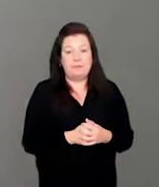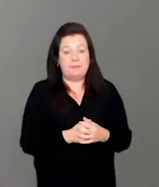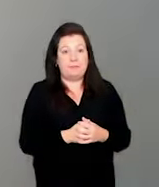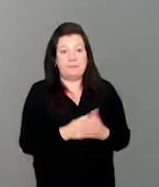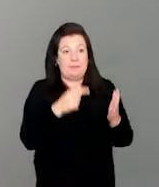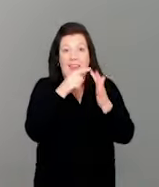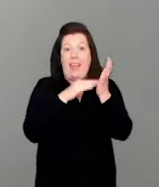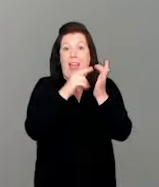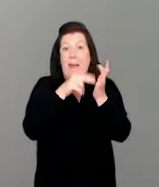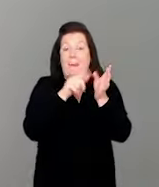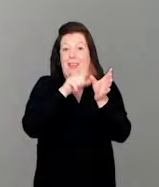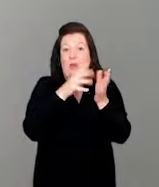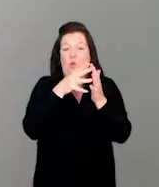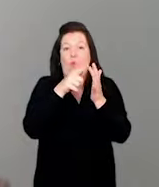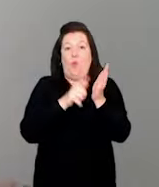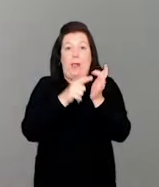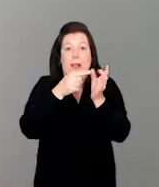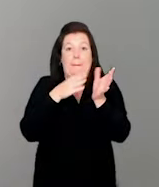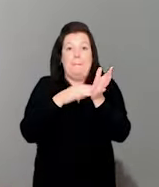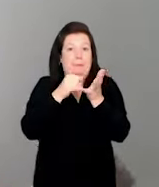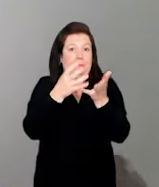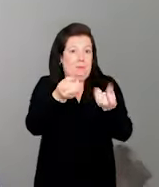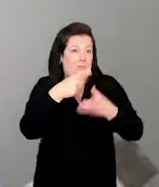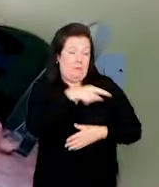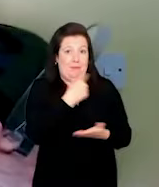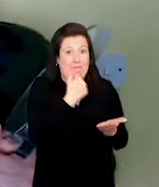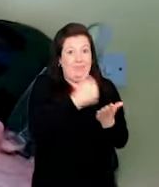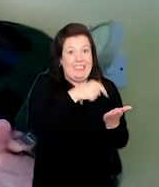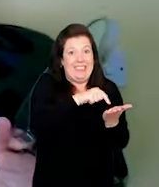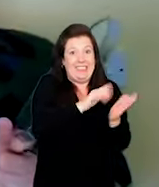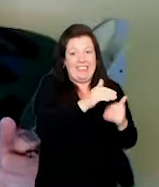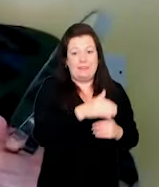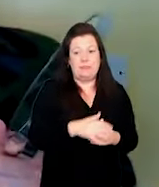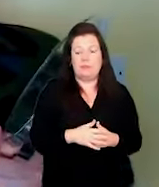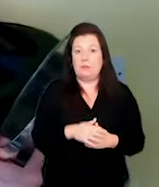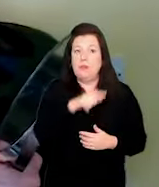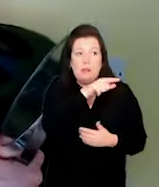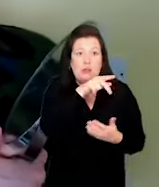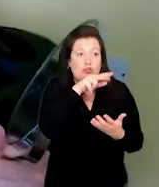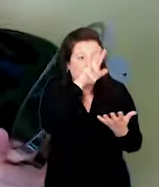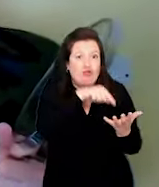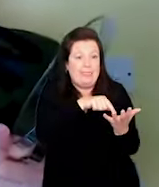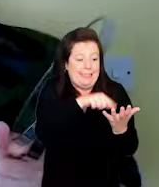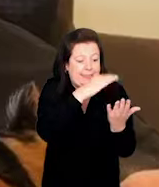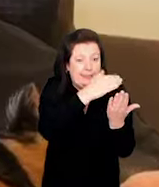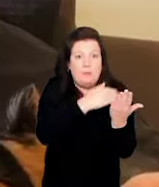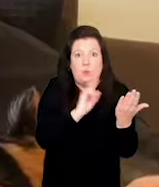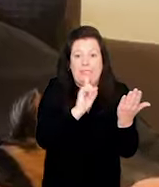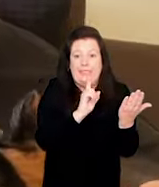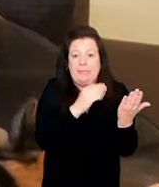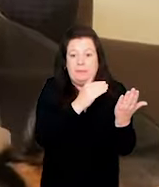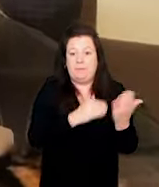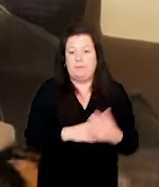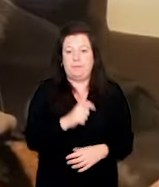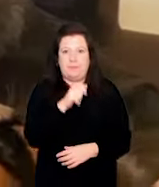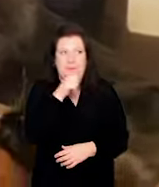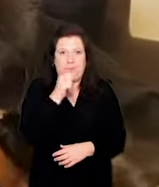Emily Williams swore by it! Well, make sure you read the packet first. Mmm,